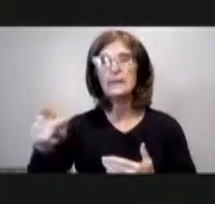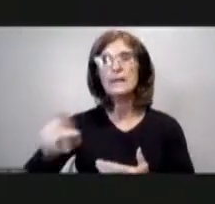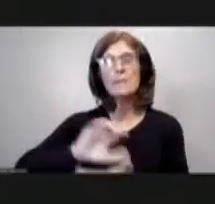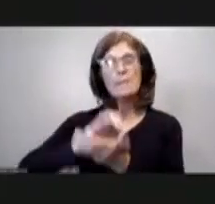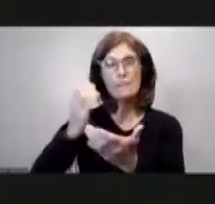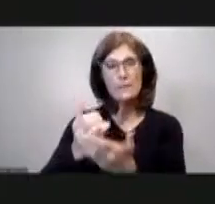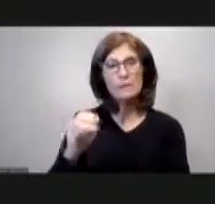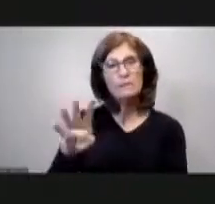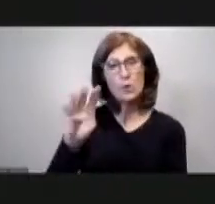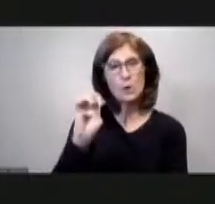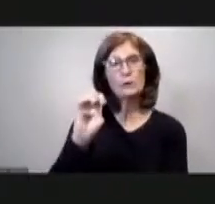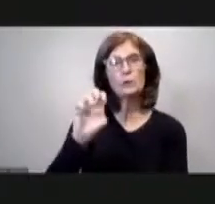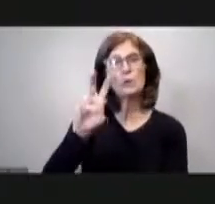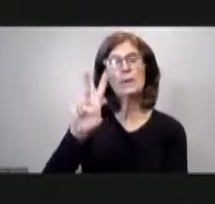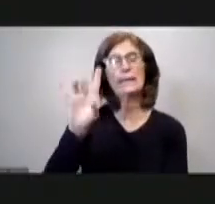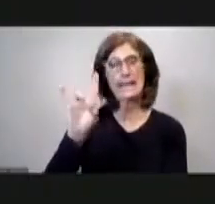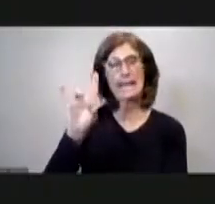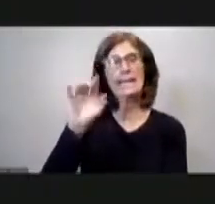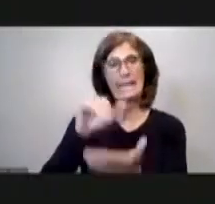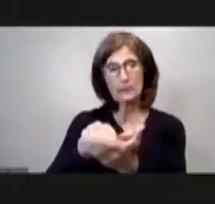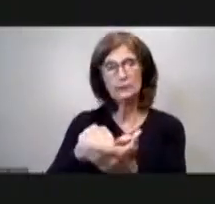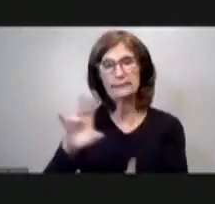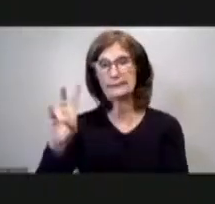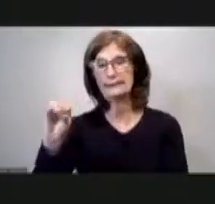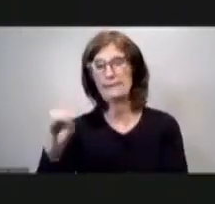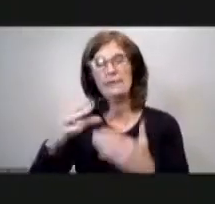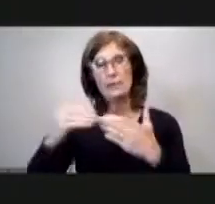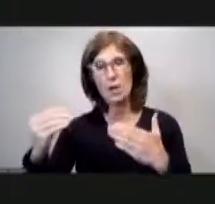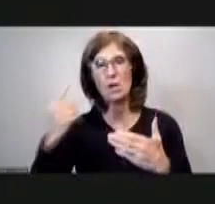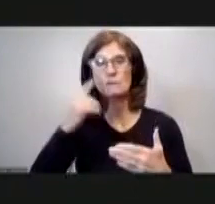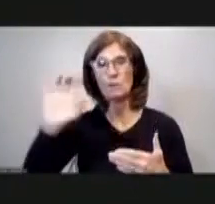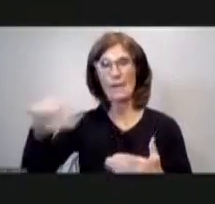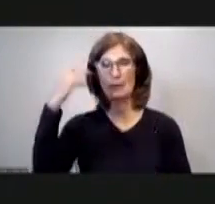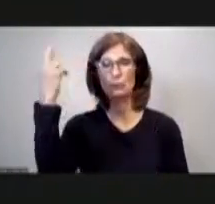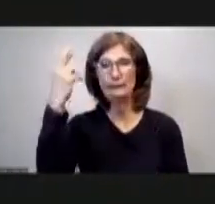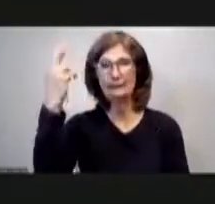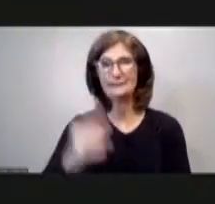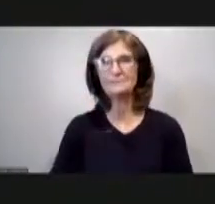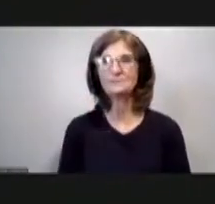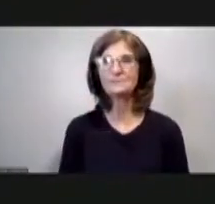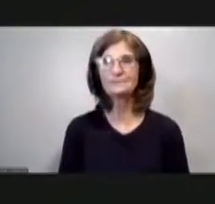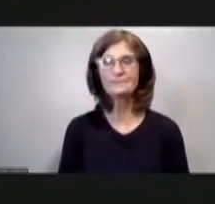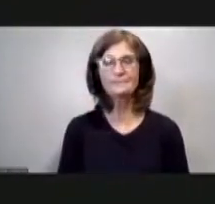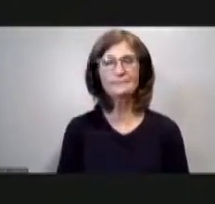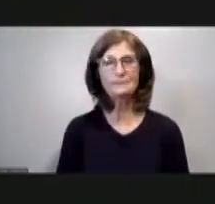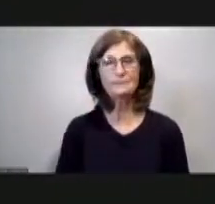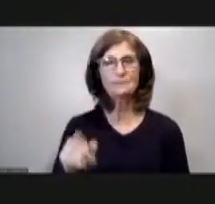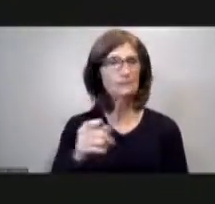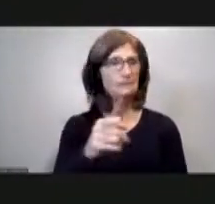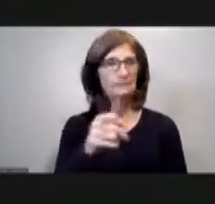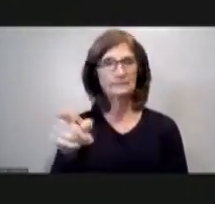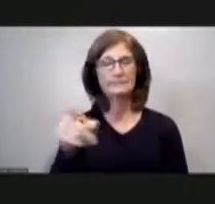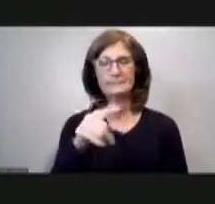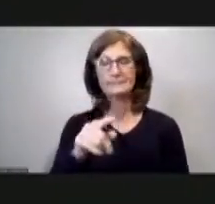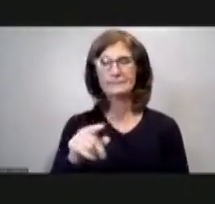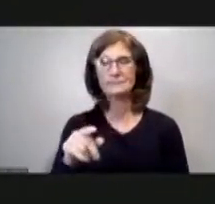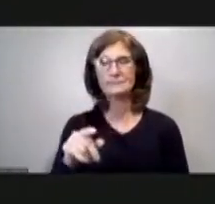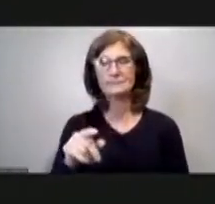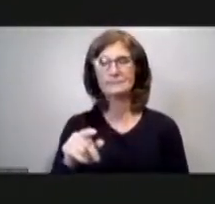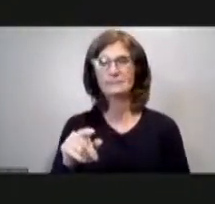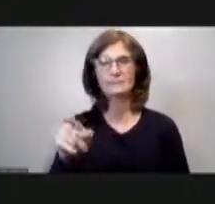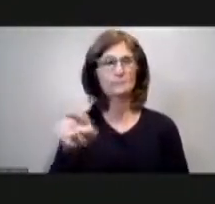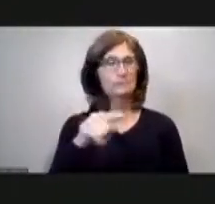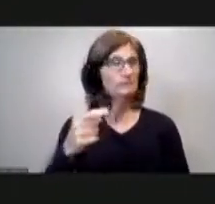428 thousand seventy dollars for this stated purpose motion to approve mr chair seconded any